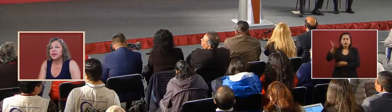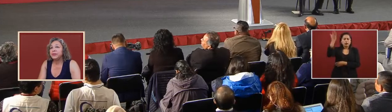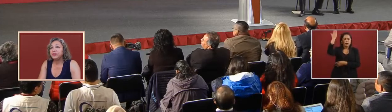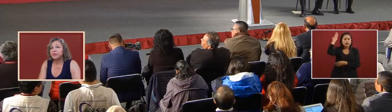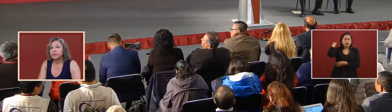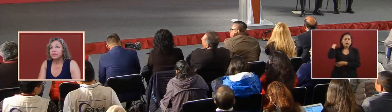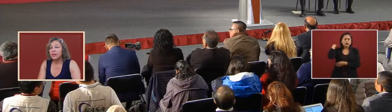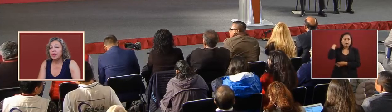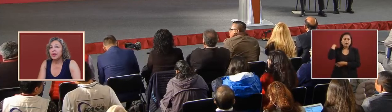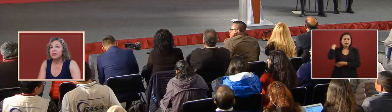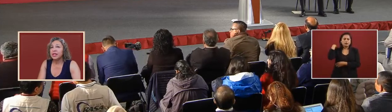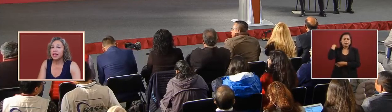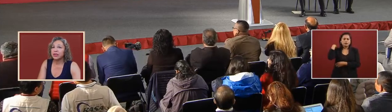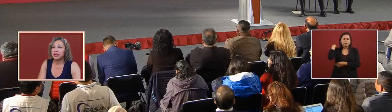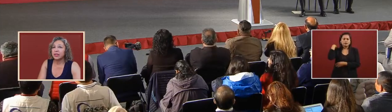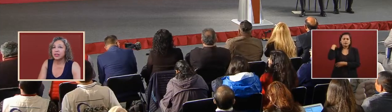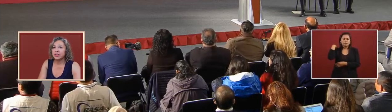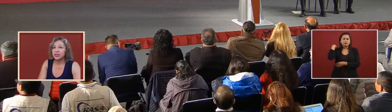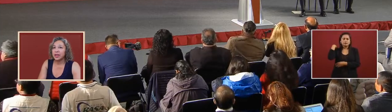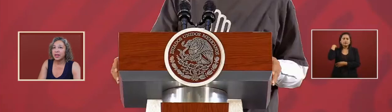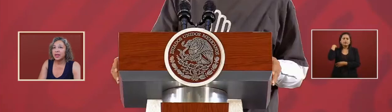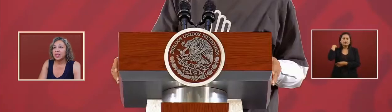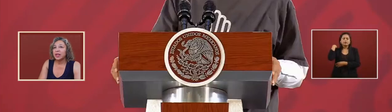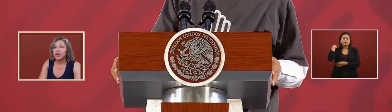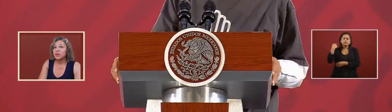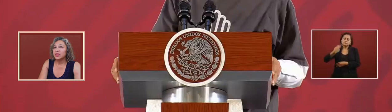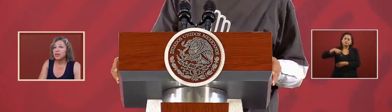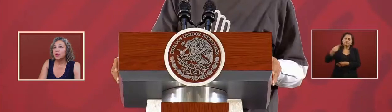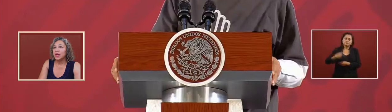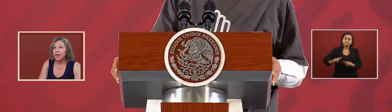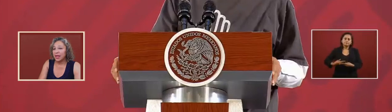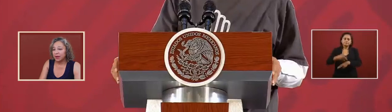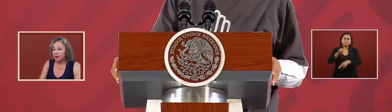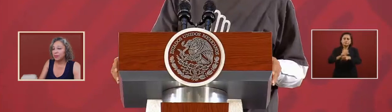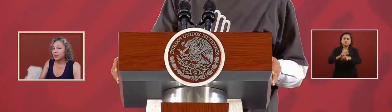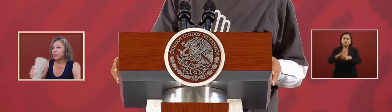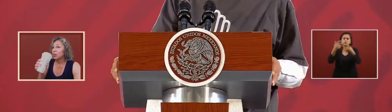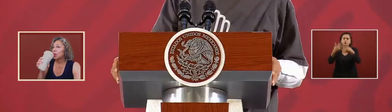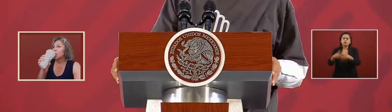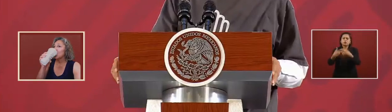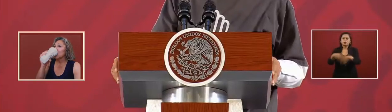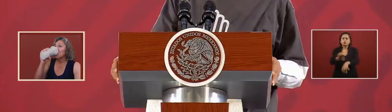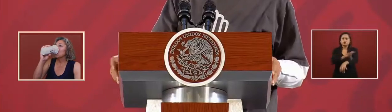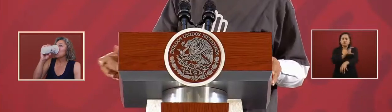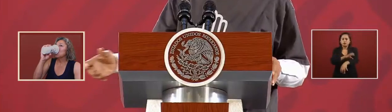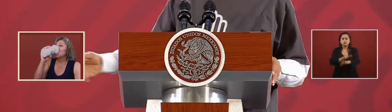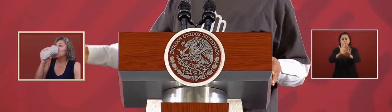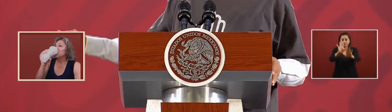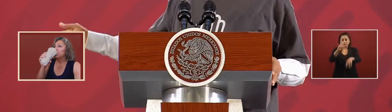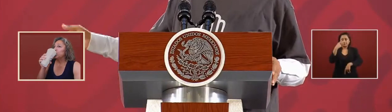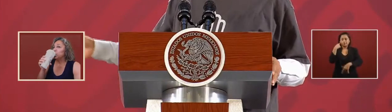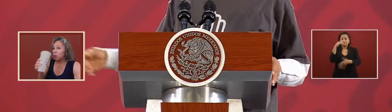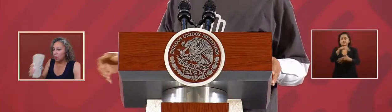industry of the electrical industry you will see what a letter let's see